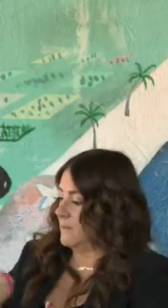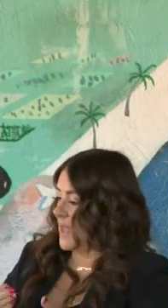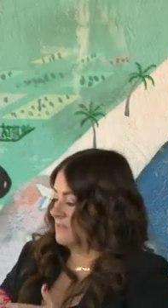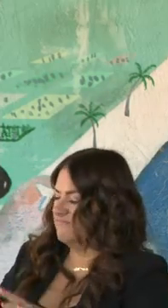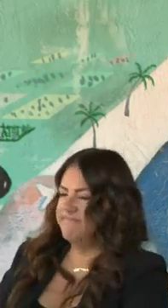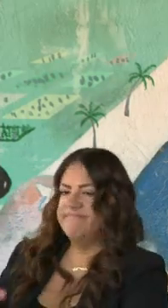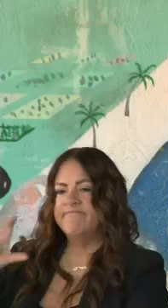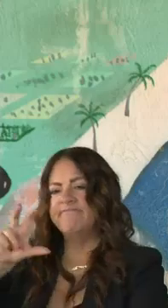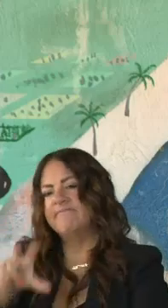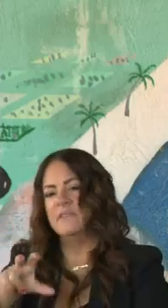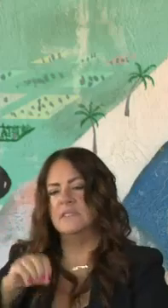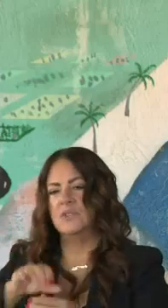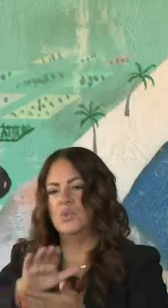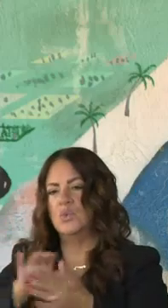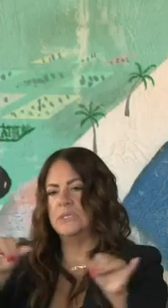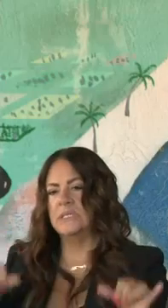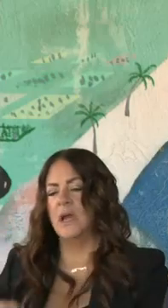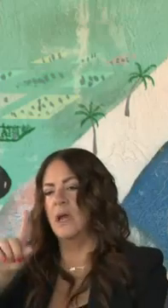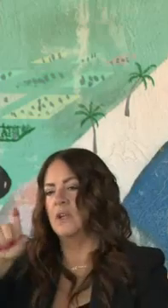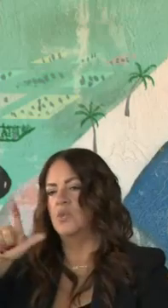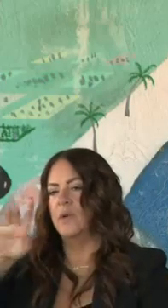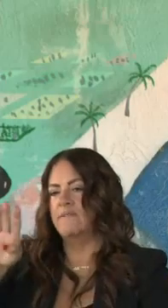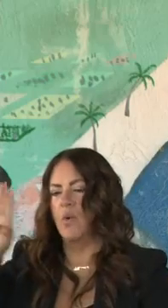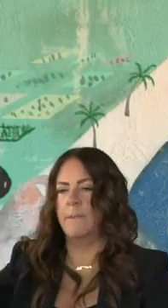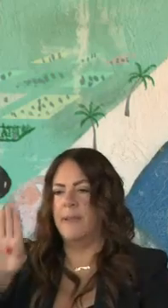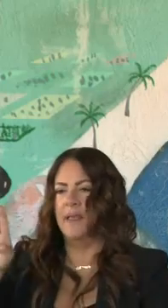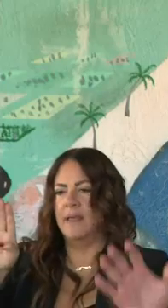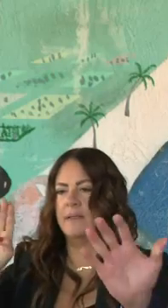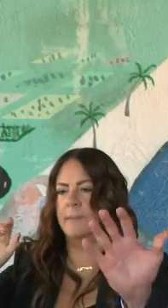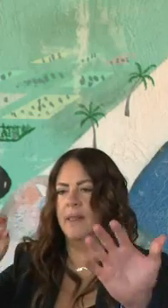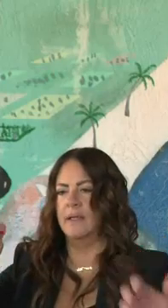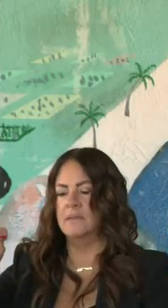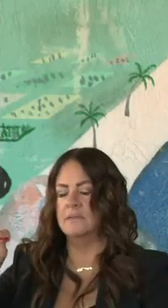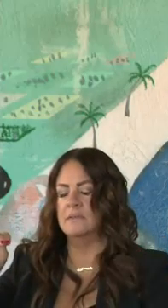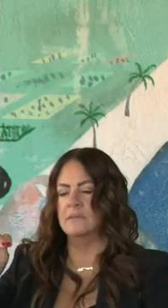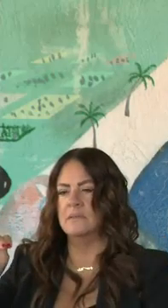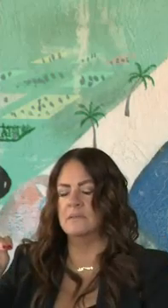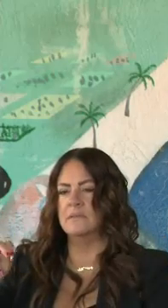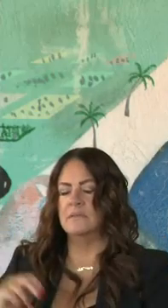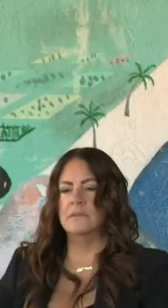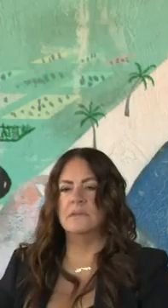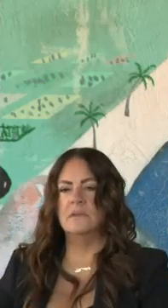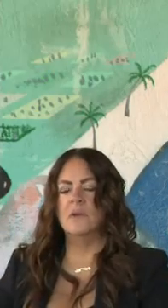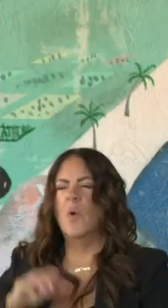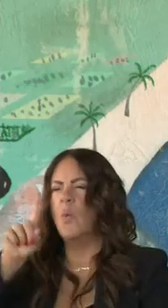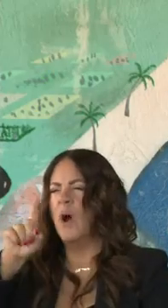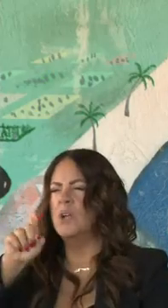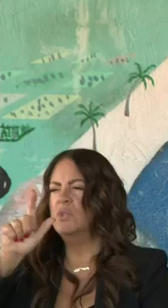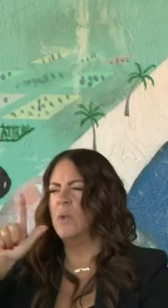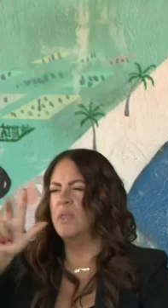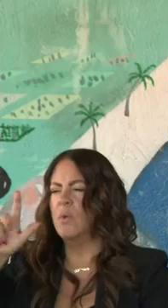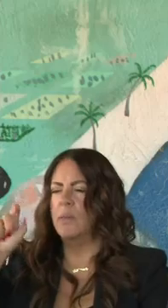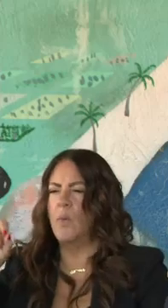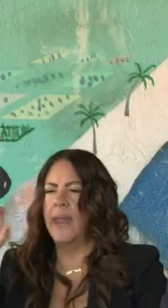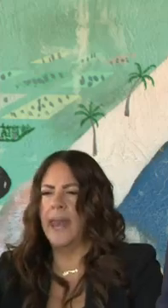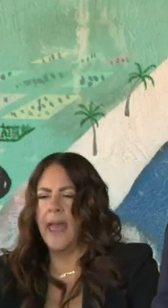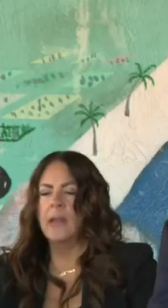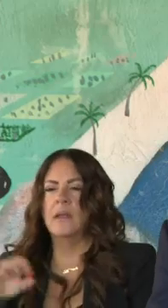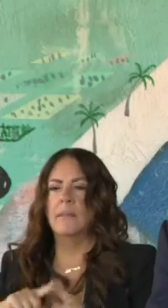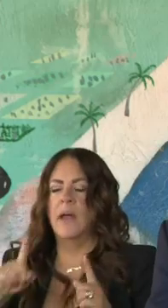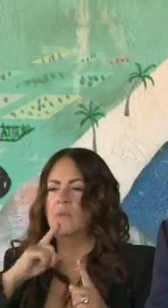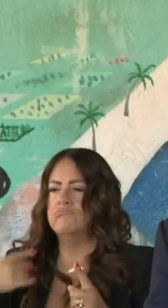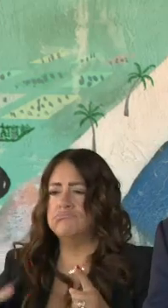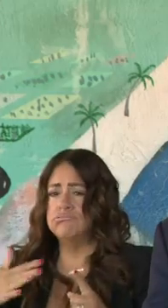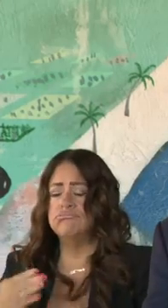$124 billion investment this year, $123.9 to be exact. We're creating a brand-new